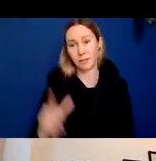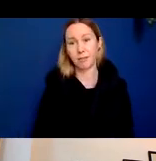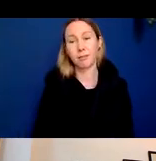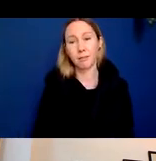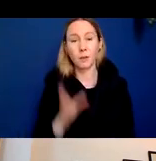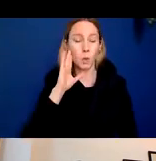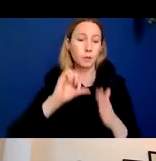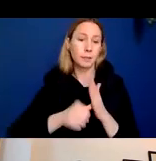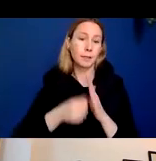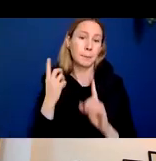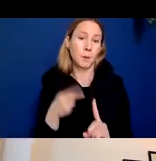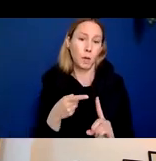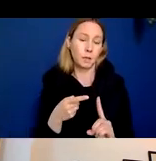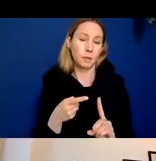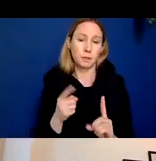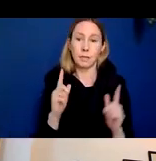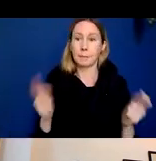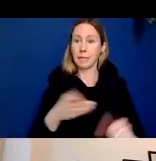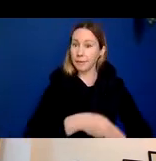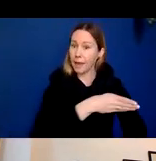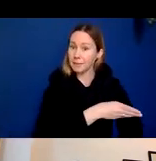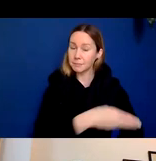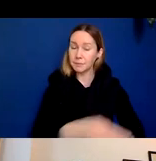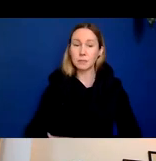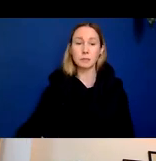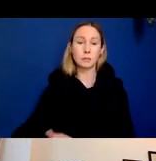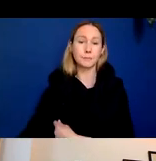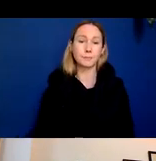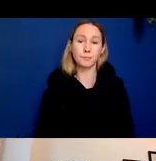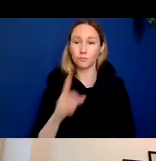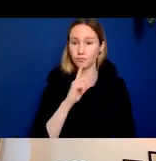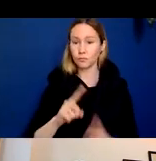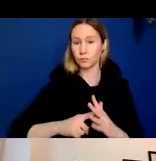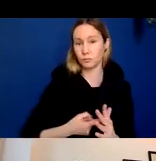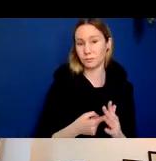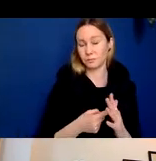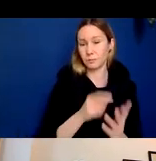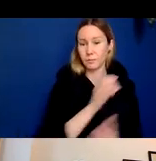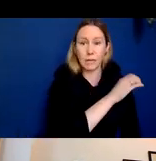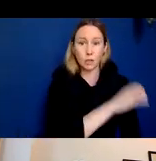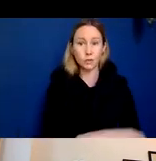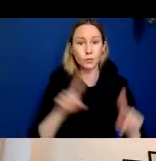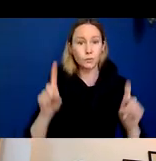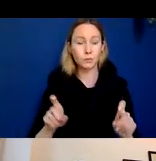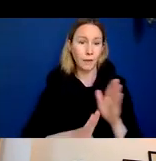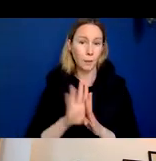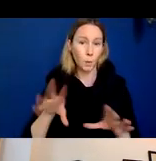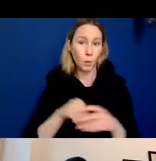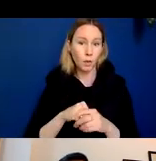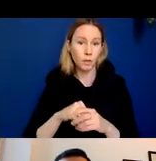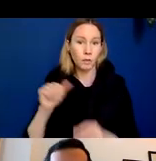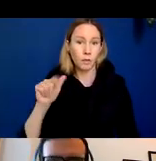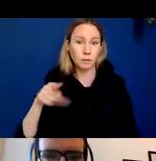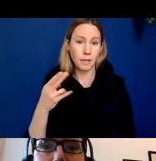that one of the big advancements that has really fostered clinical trial development in Alzheimer's disease has been the emergence